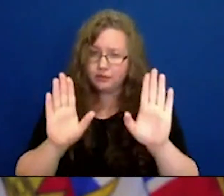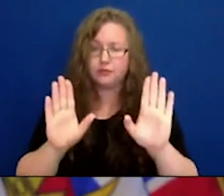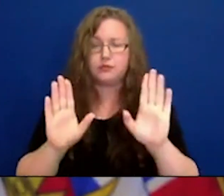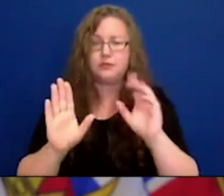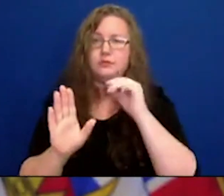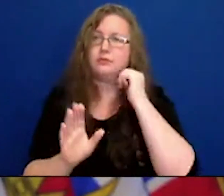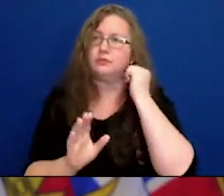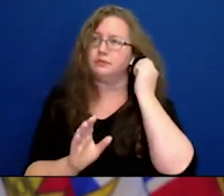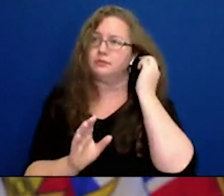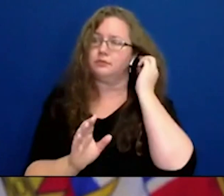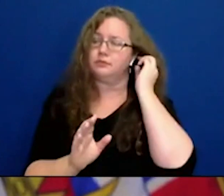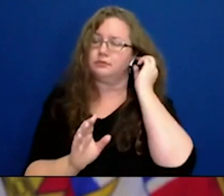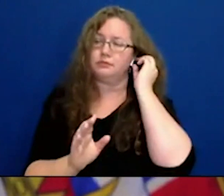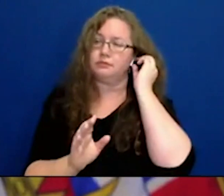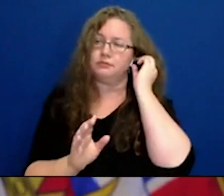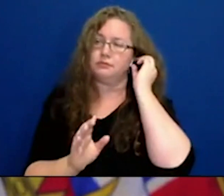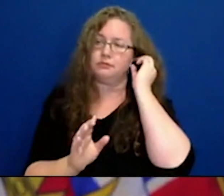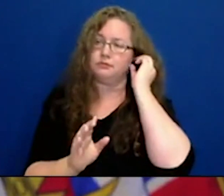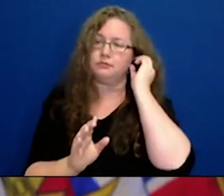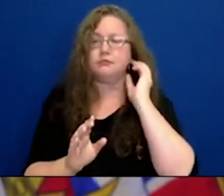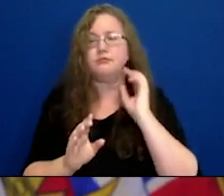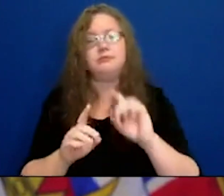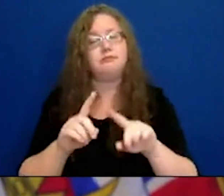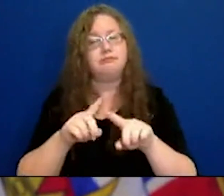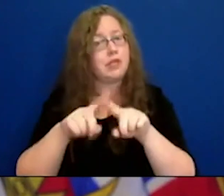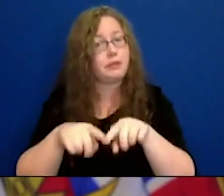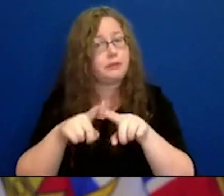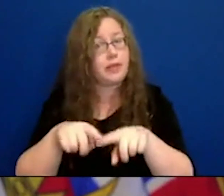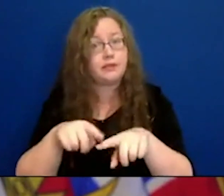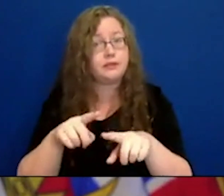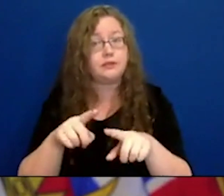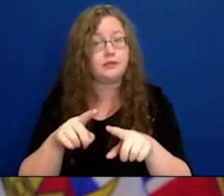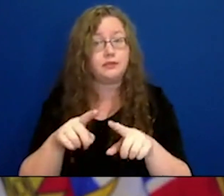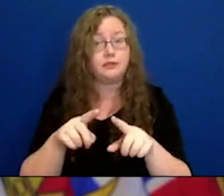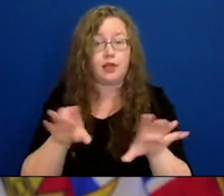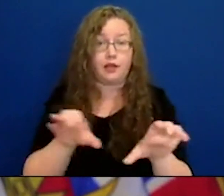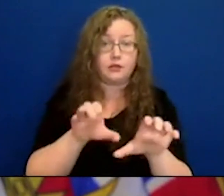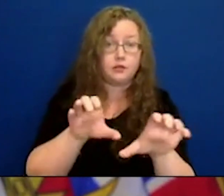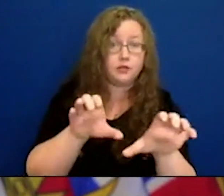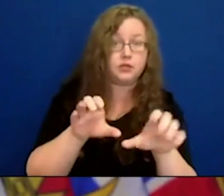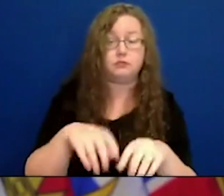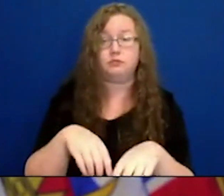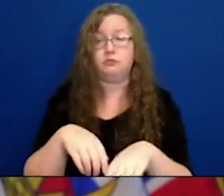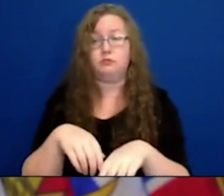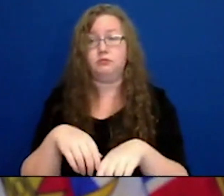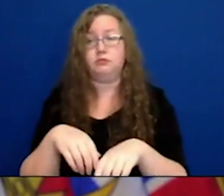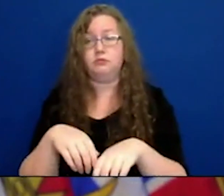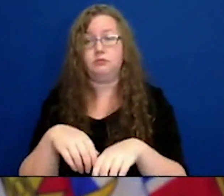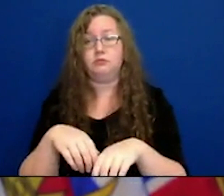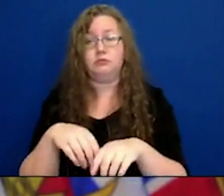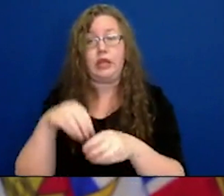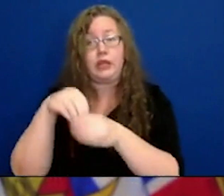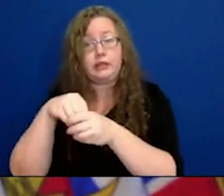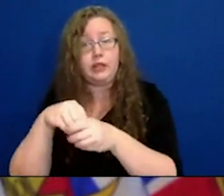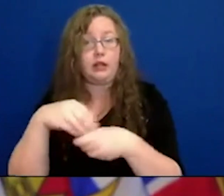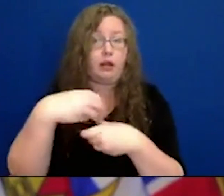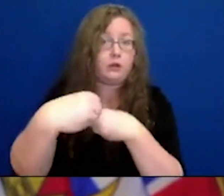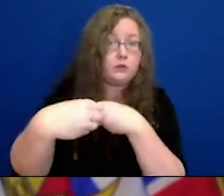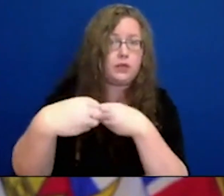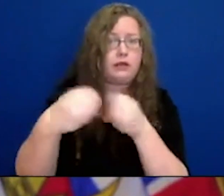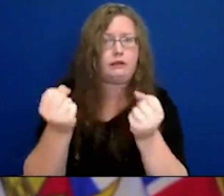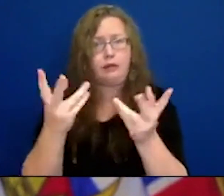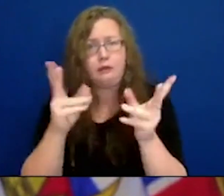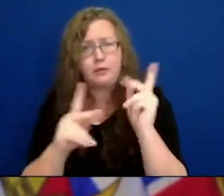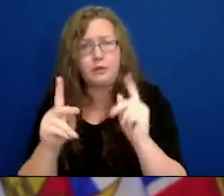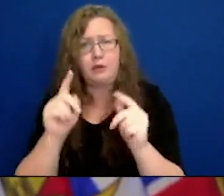is it varies over time and it varies depending on what activities we're seeing happen. But there are some things that are